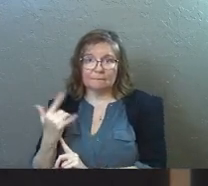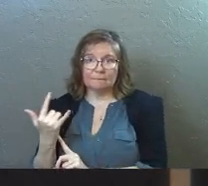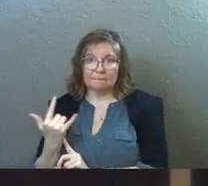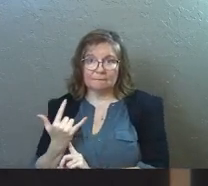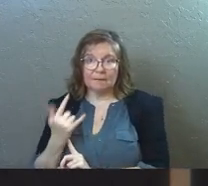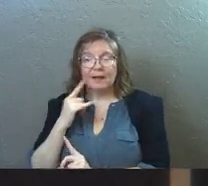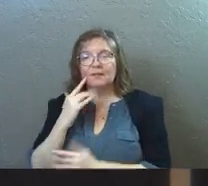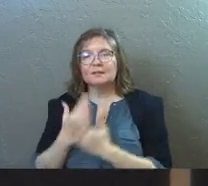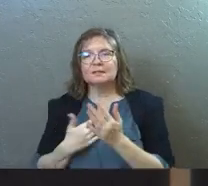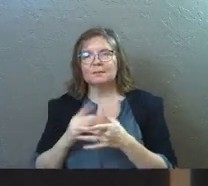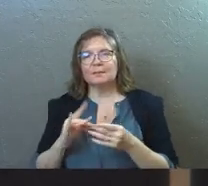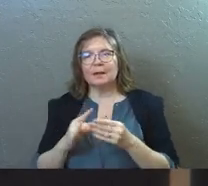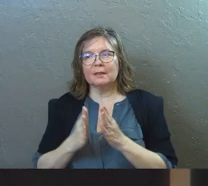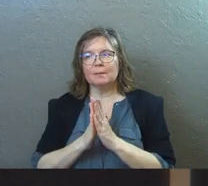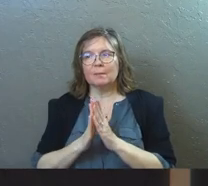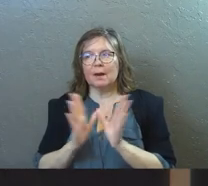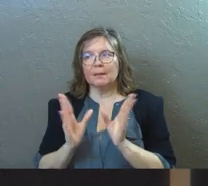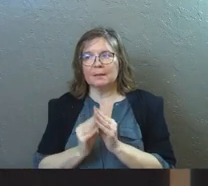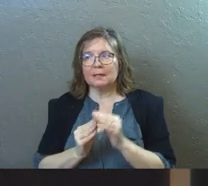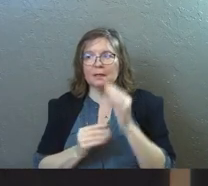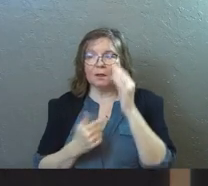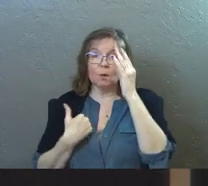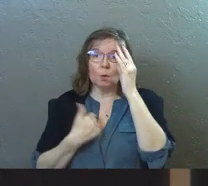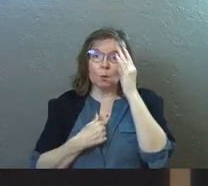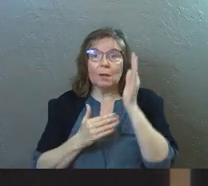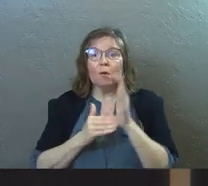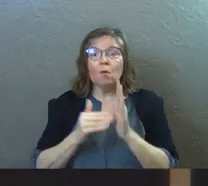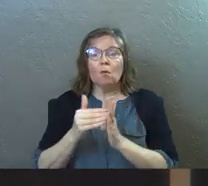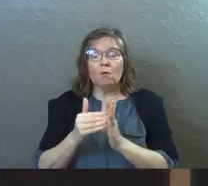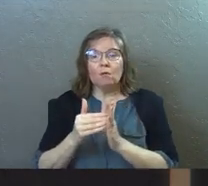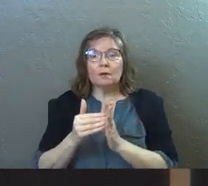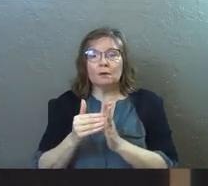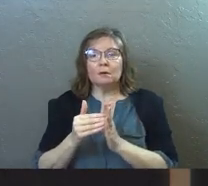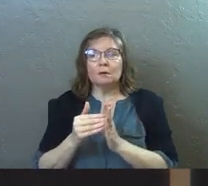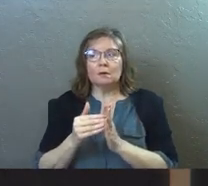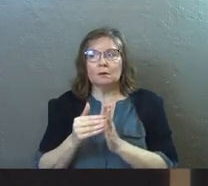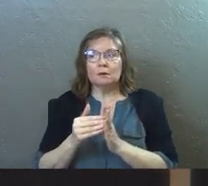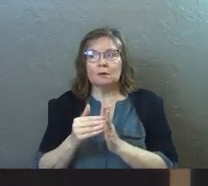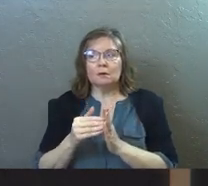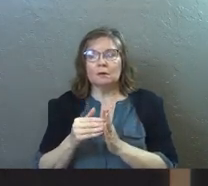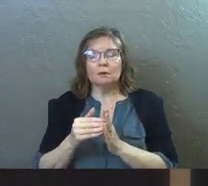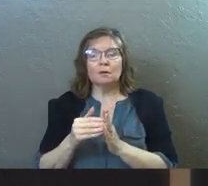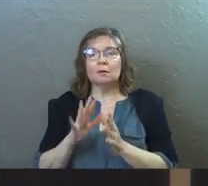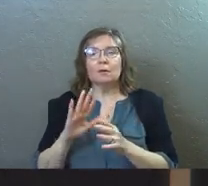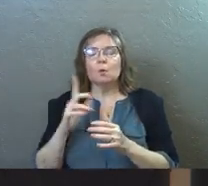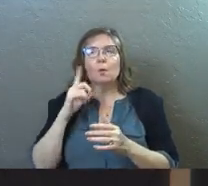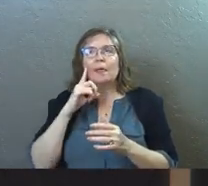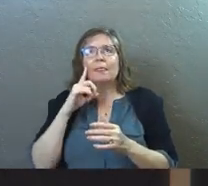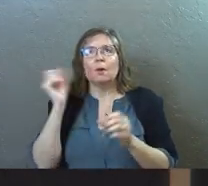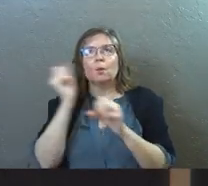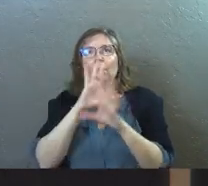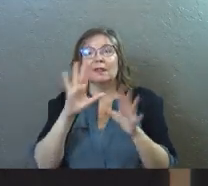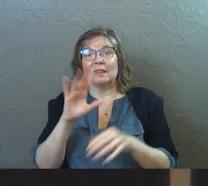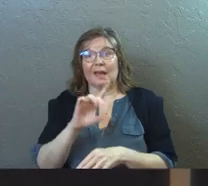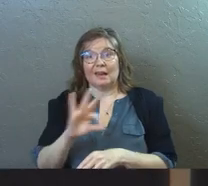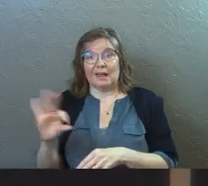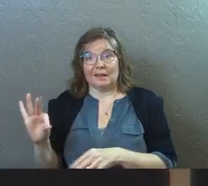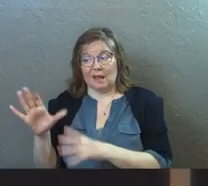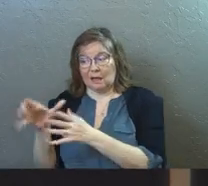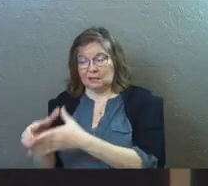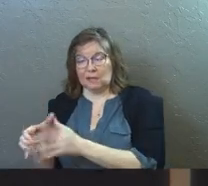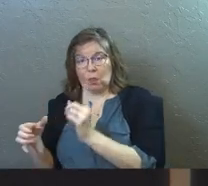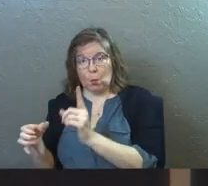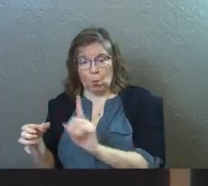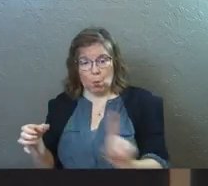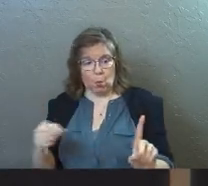I think somebody mentioned this in the prayer meeting. We often, we just think of that one person